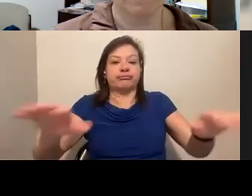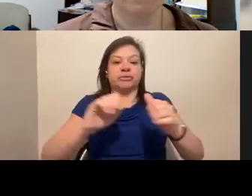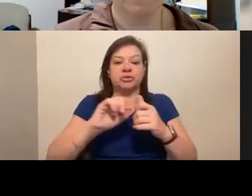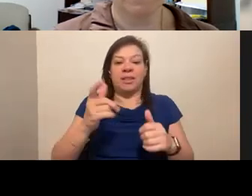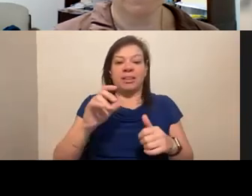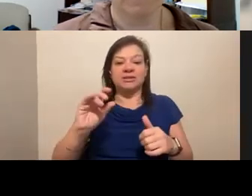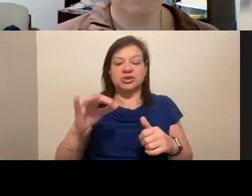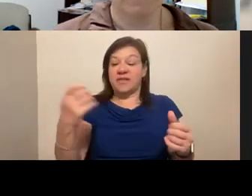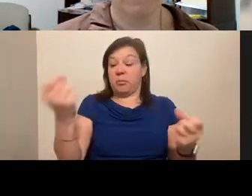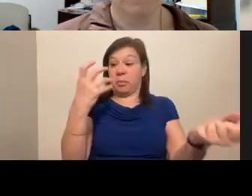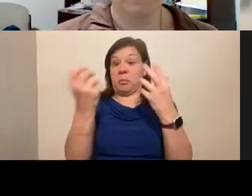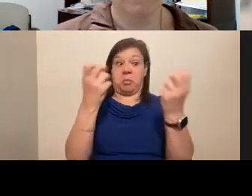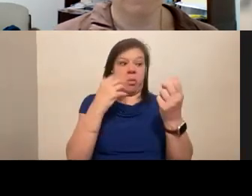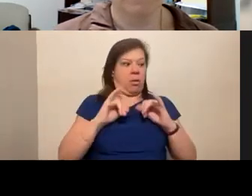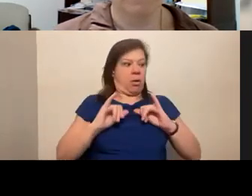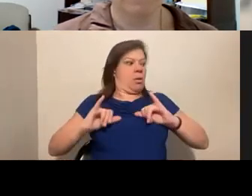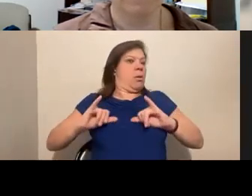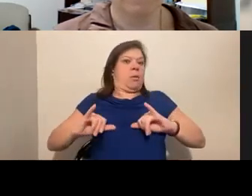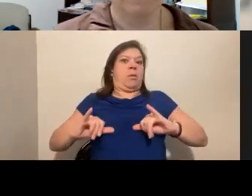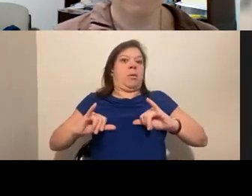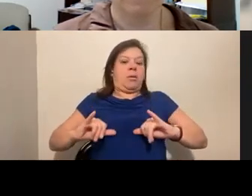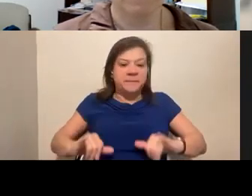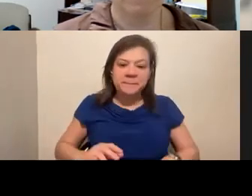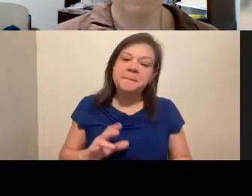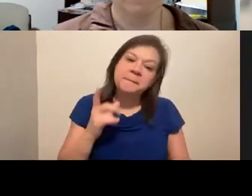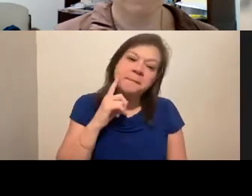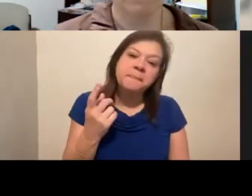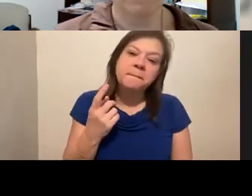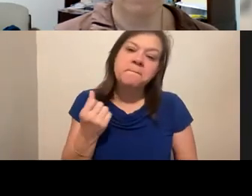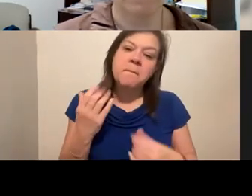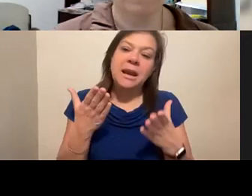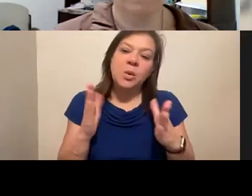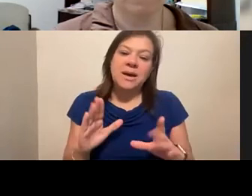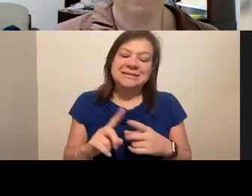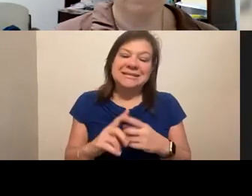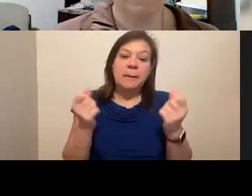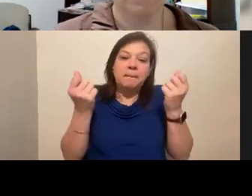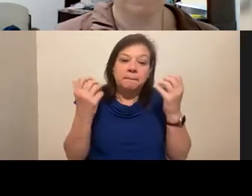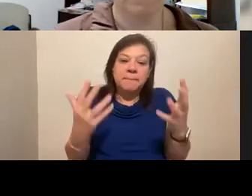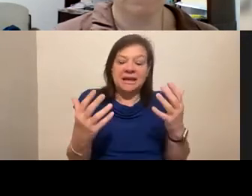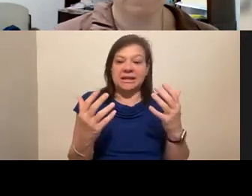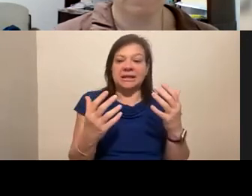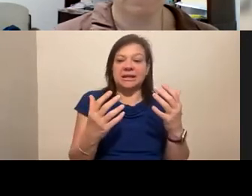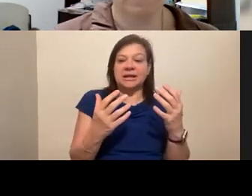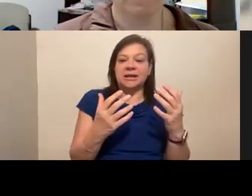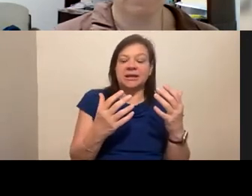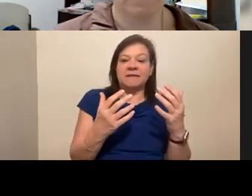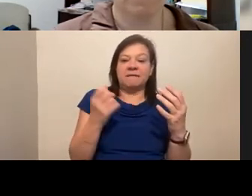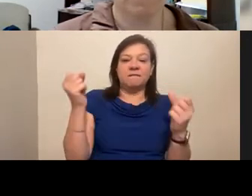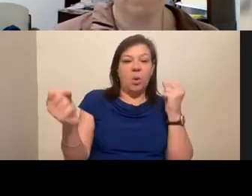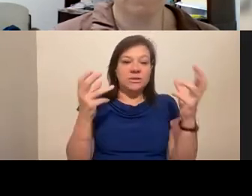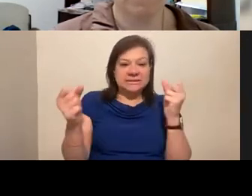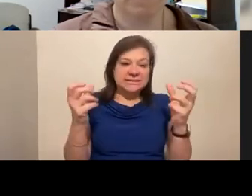get responses. And so I think in many ways, it's that many voices, kind of all wanting